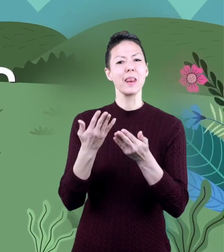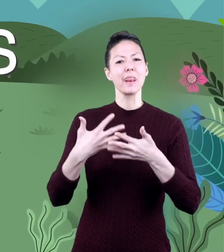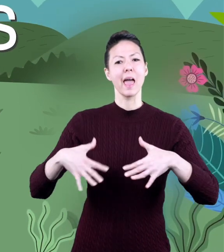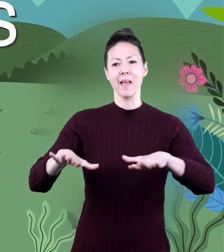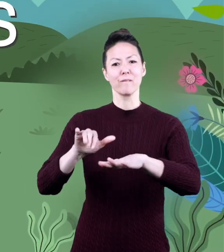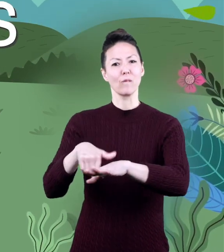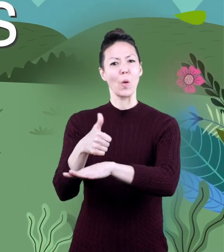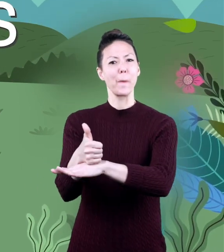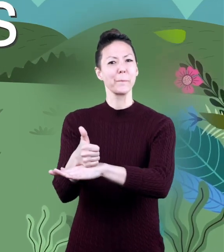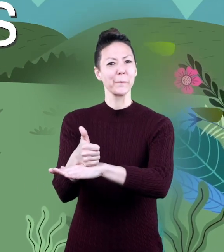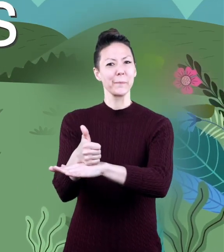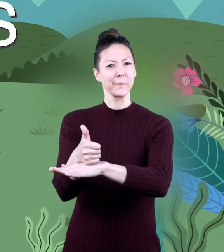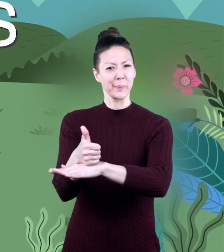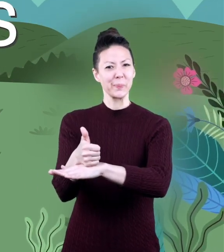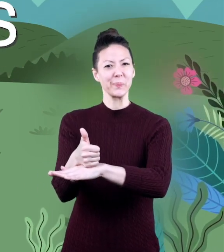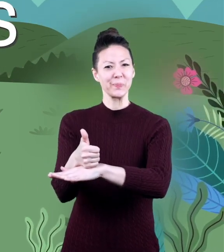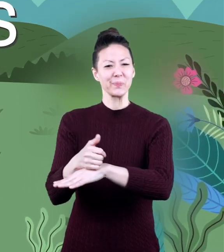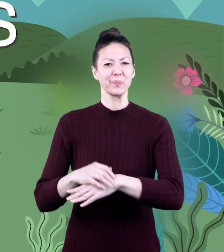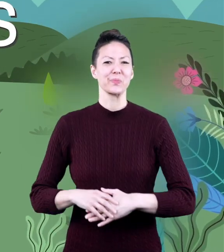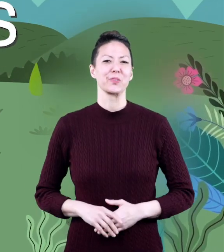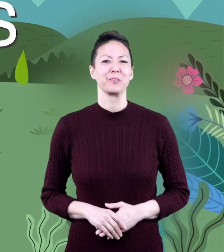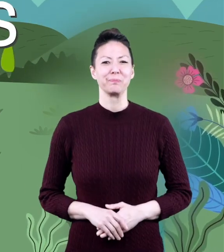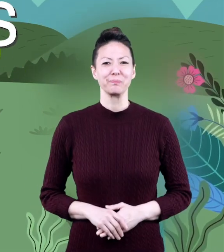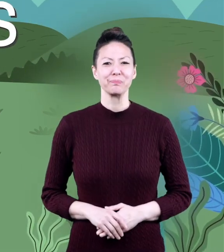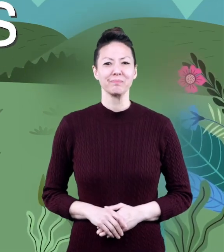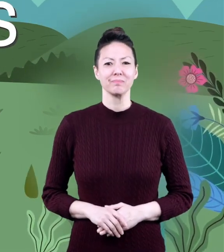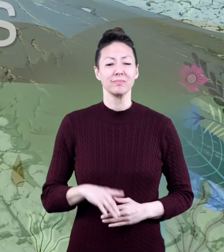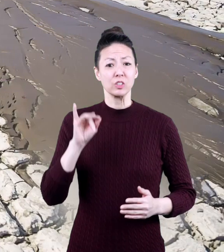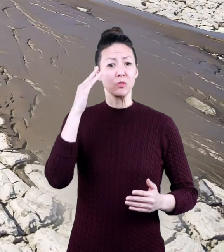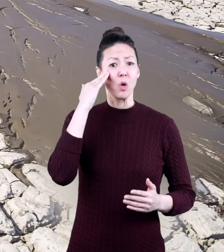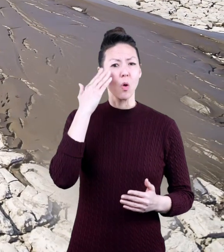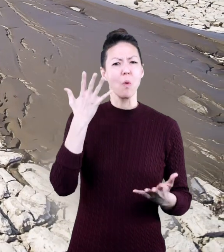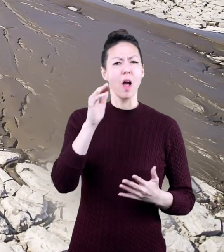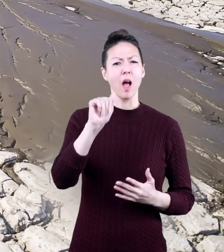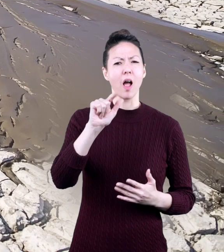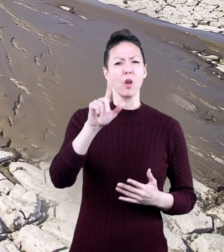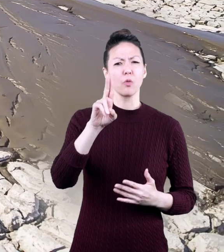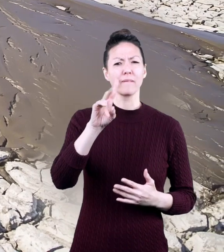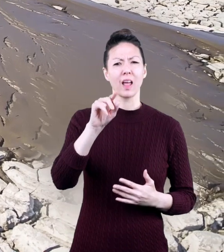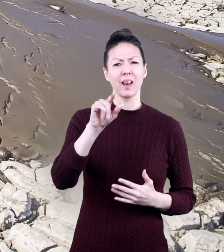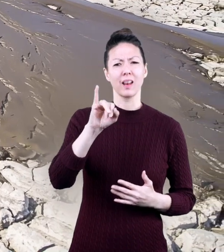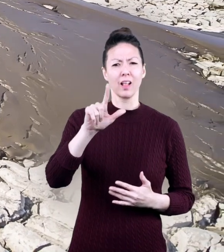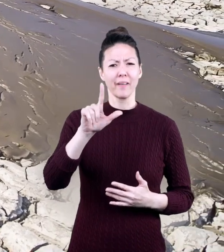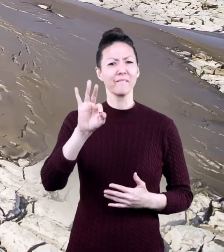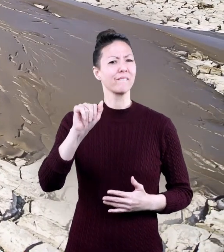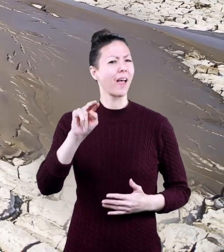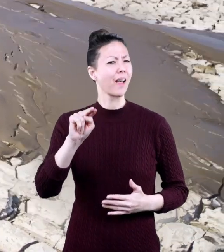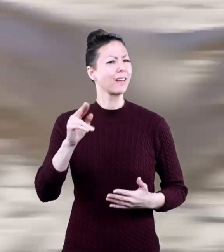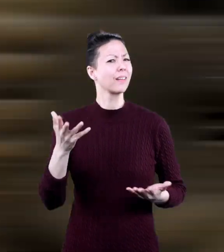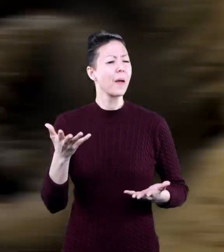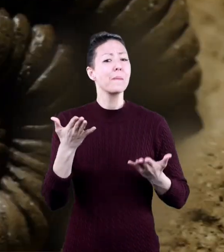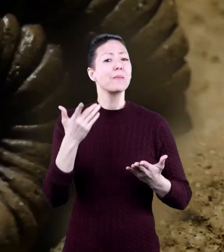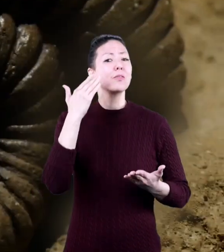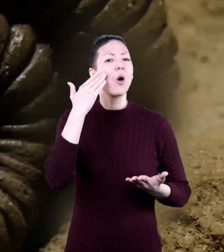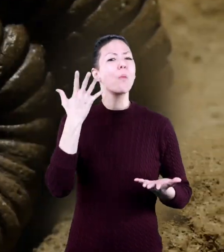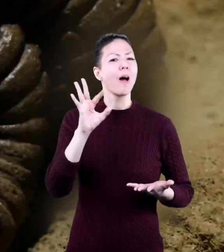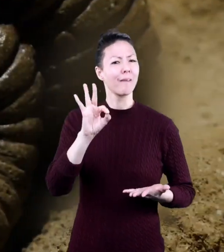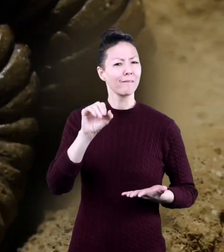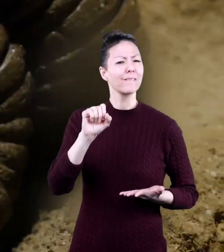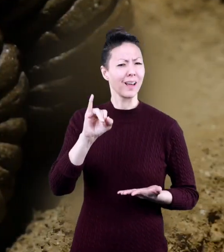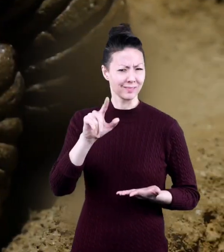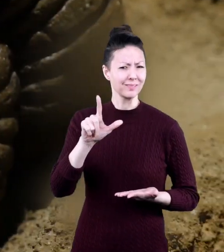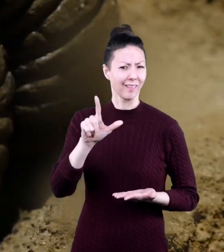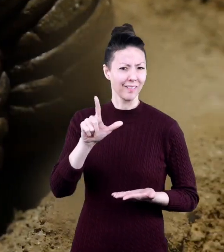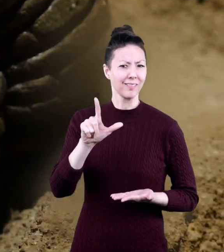Types of Landforms Do you know what an alluvial fan is? Or maybe you